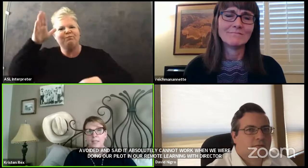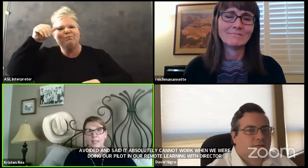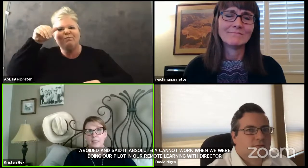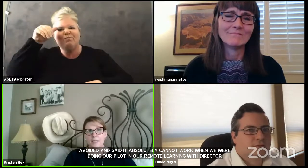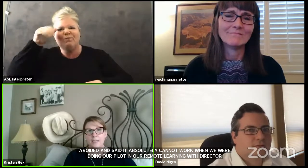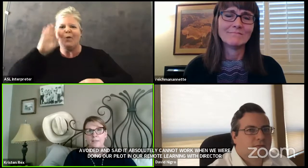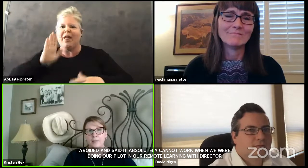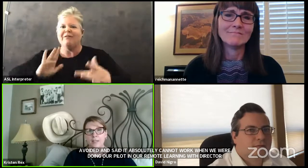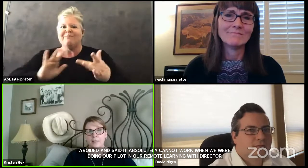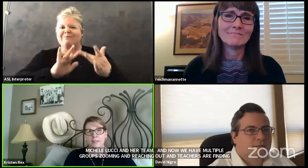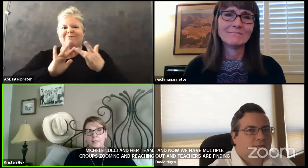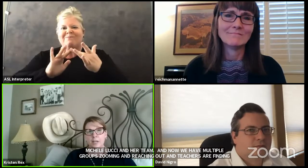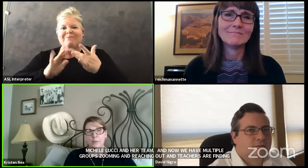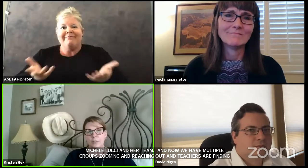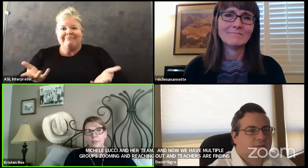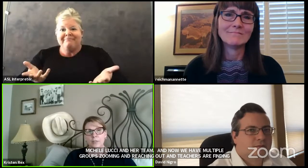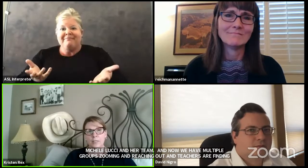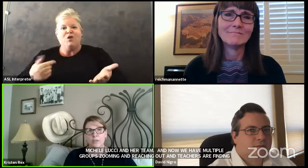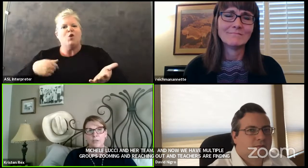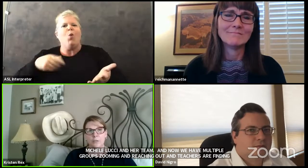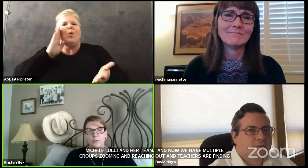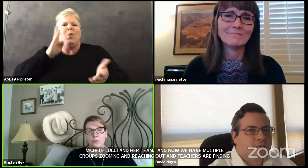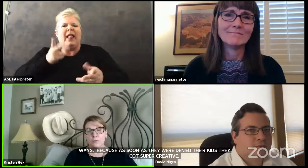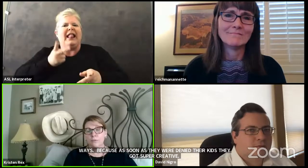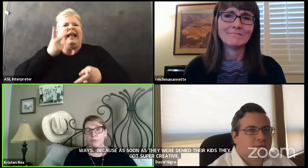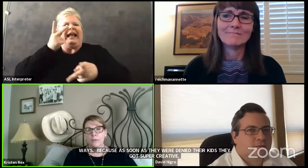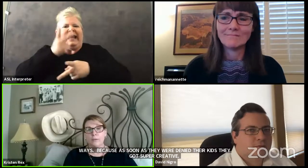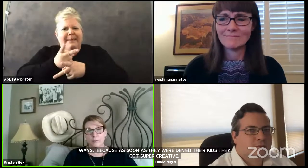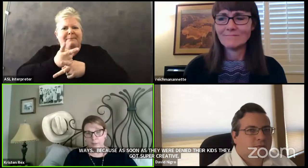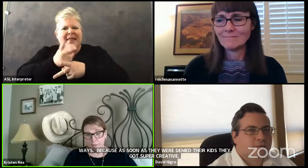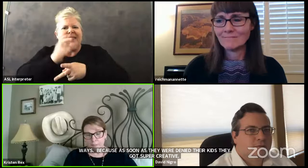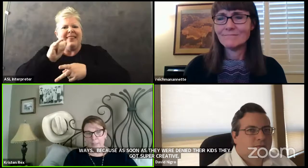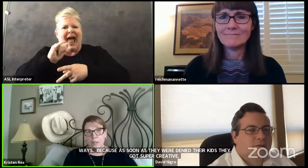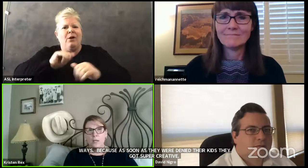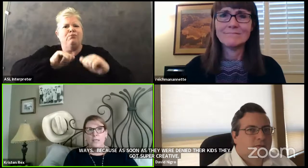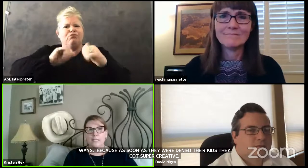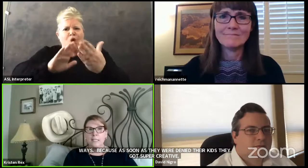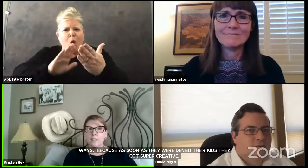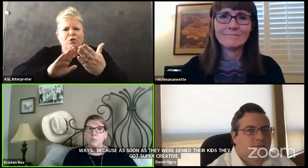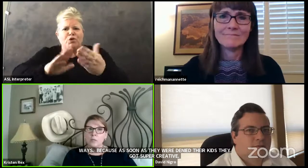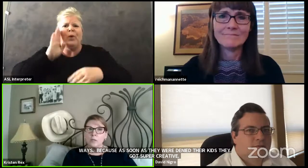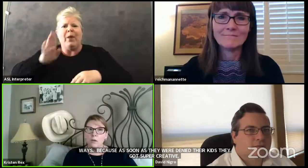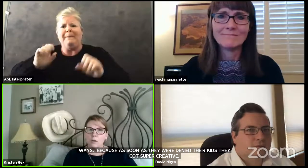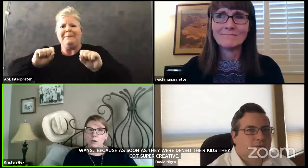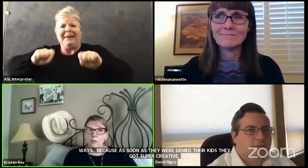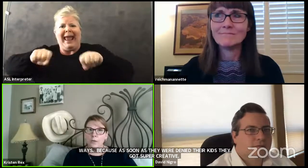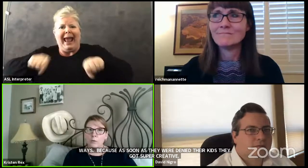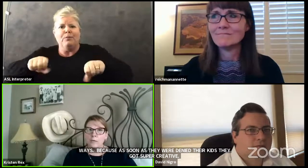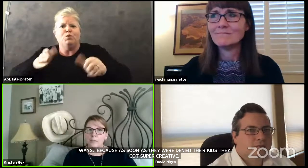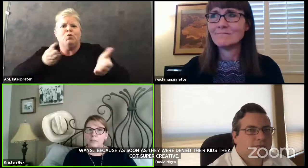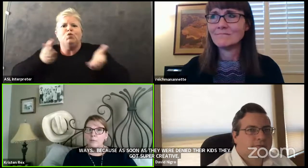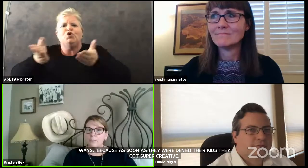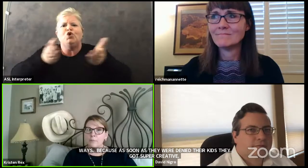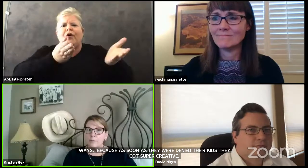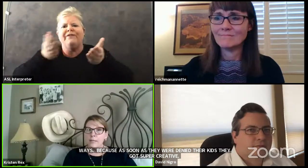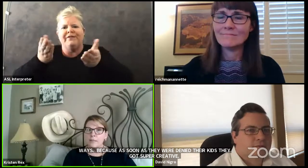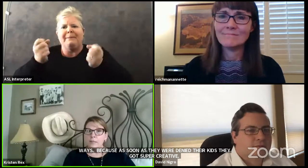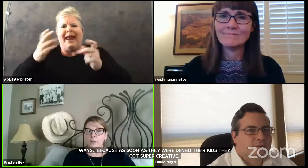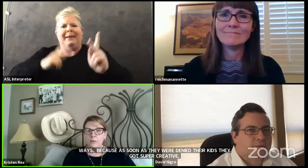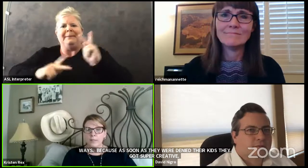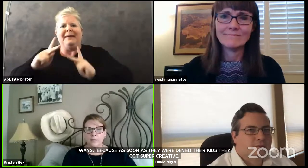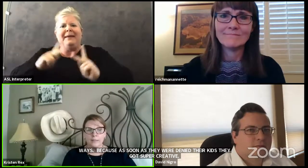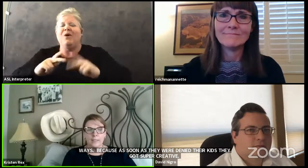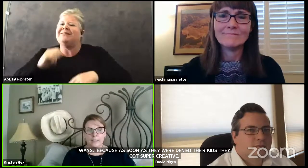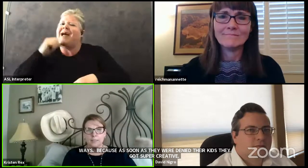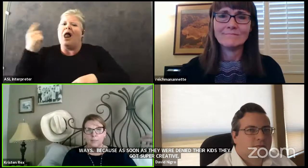it is giving us the opportunity to serve everyone. It doesn't work all that great in some formats.